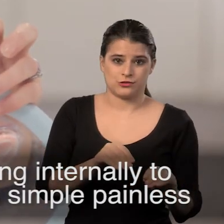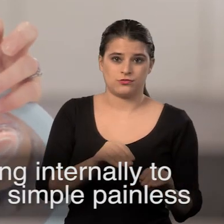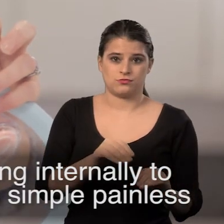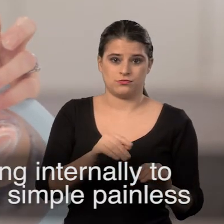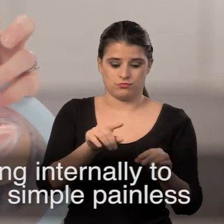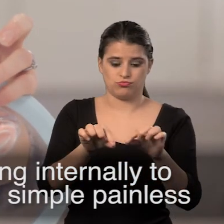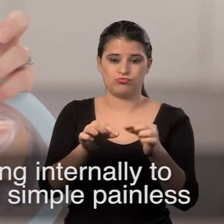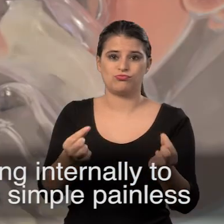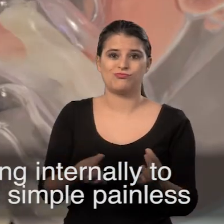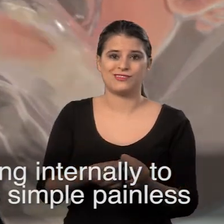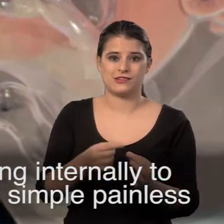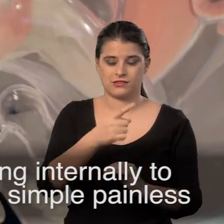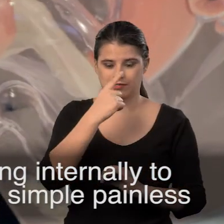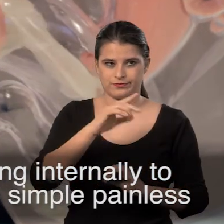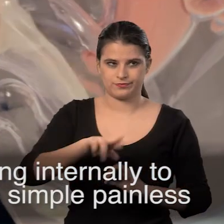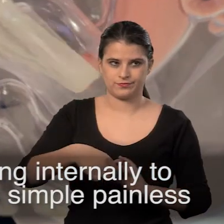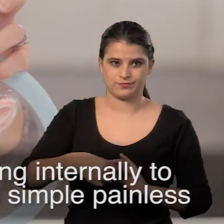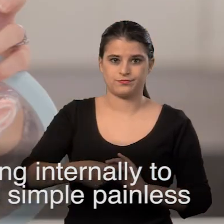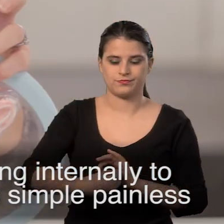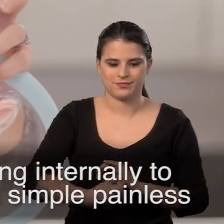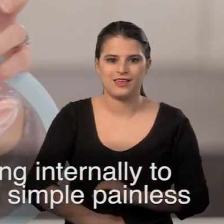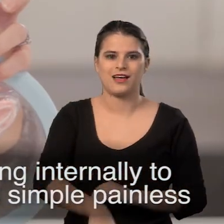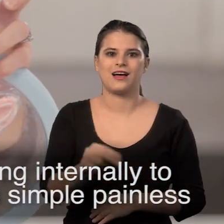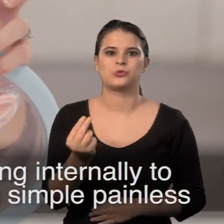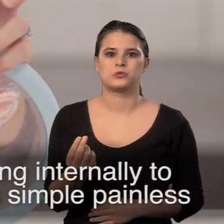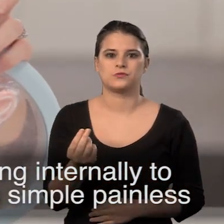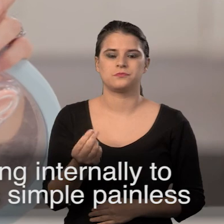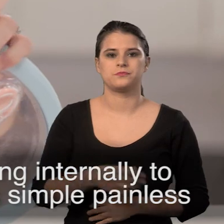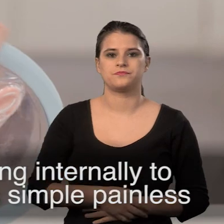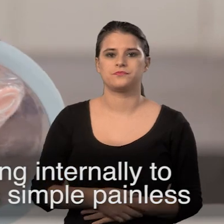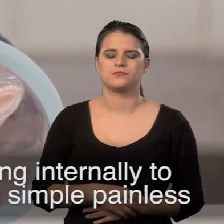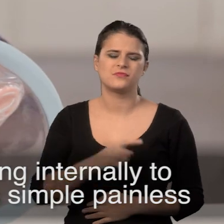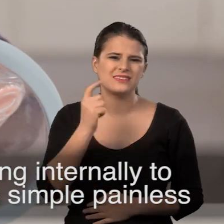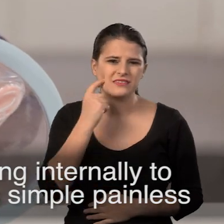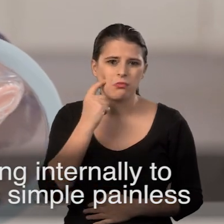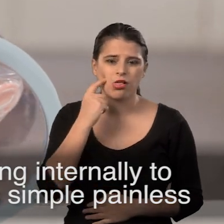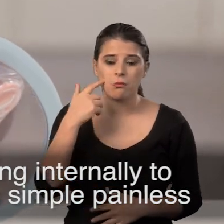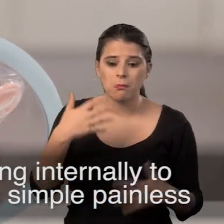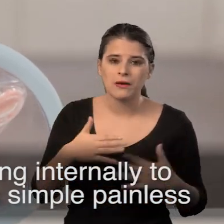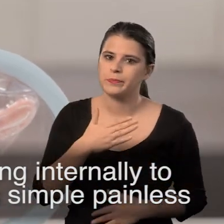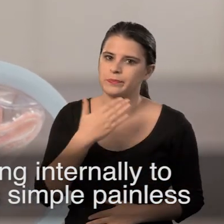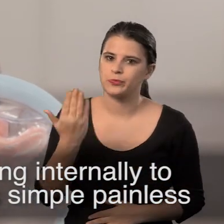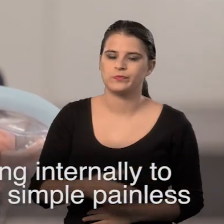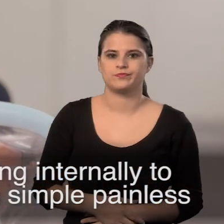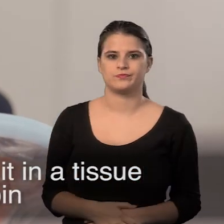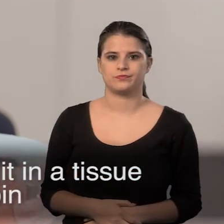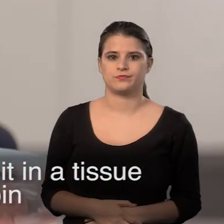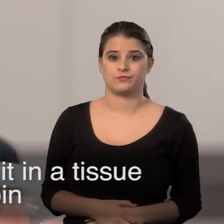occurred, you use the ring internally to pull the Femidon out of the vagina. It's very simple and painless.